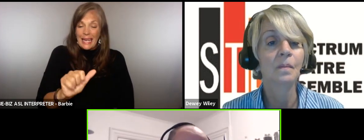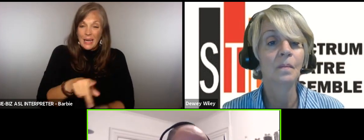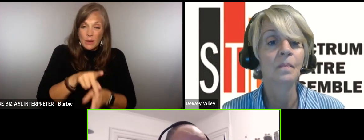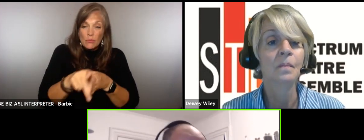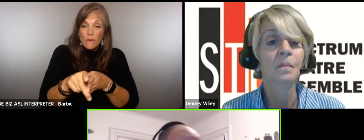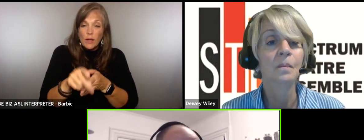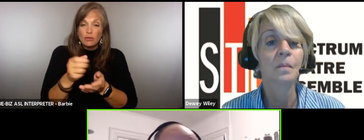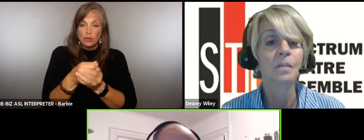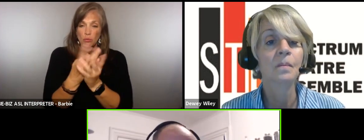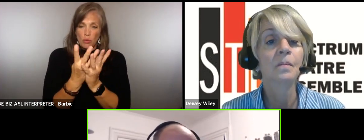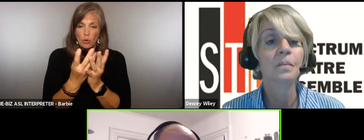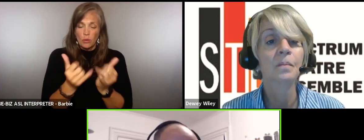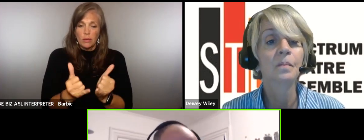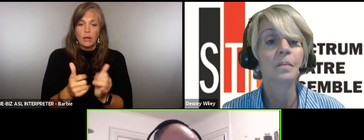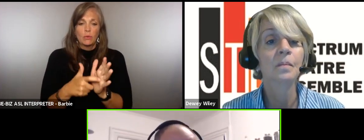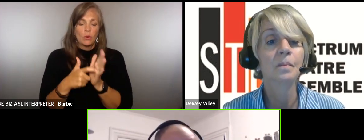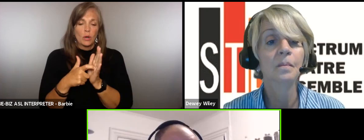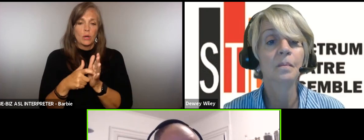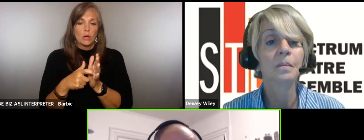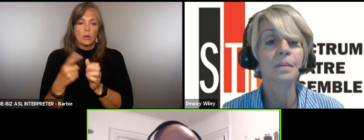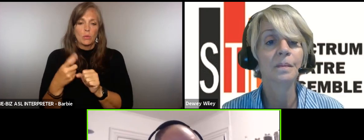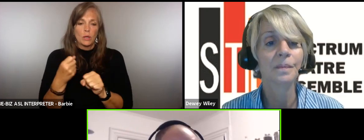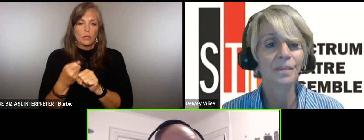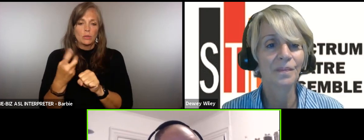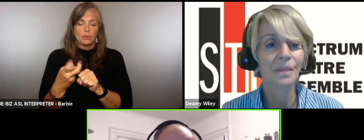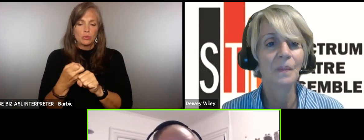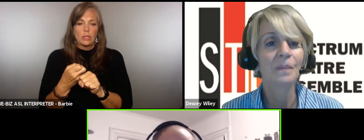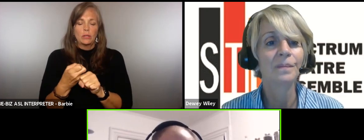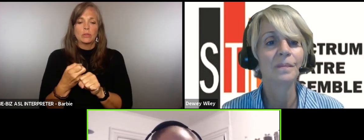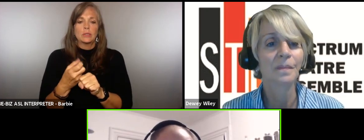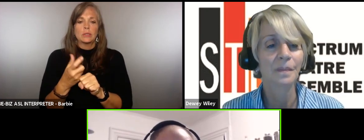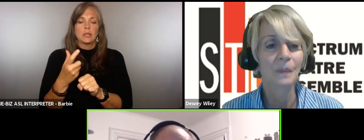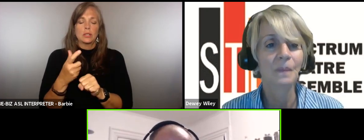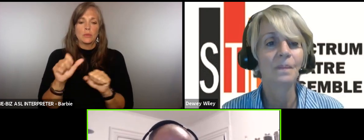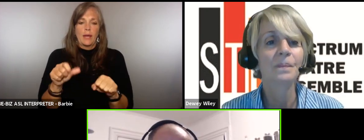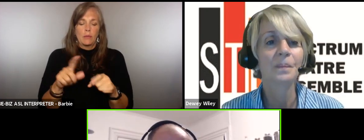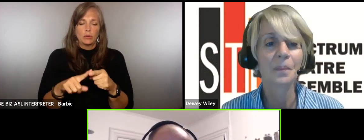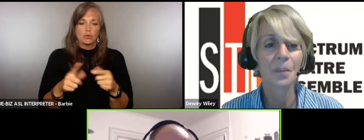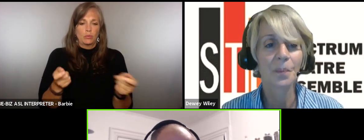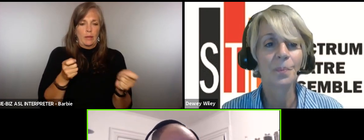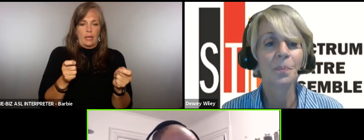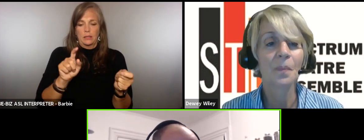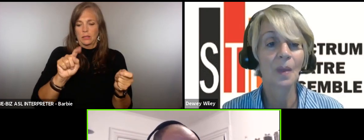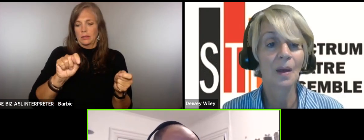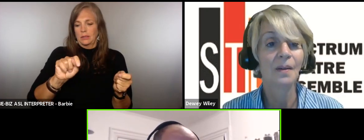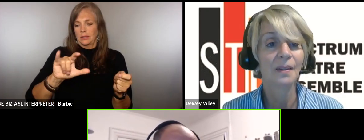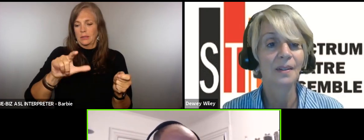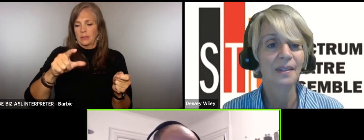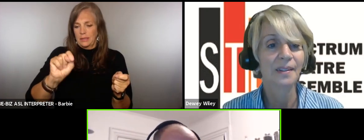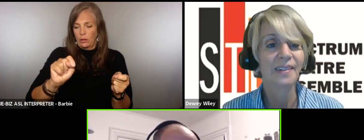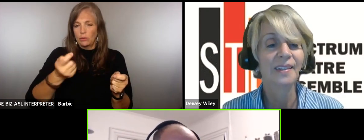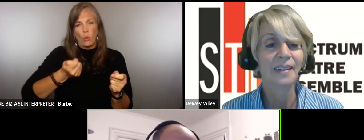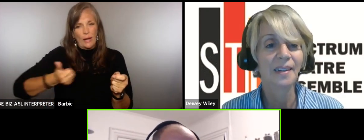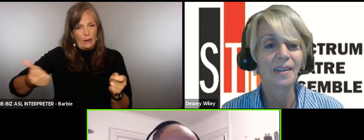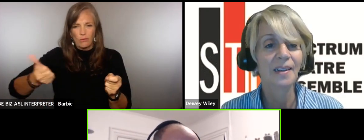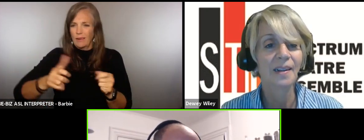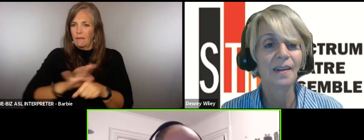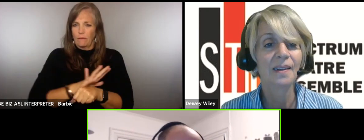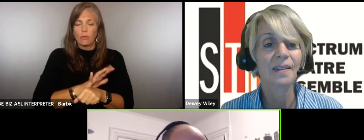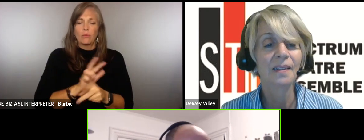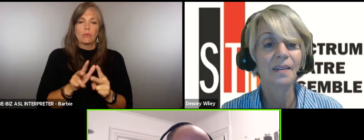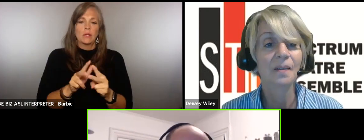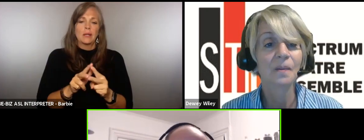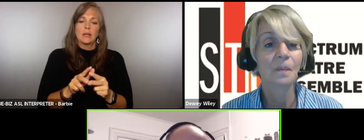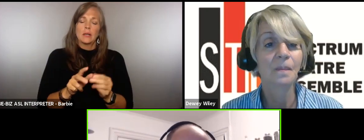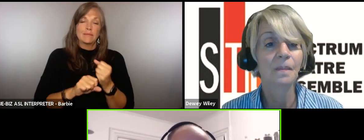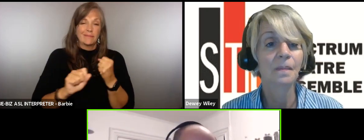it takes a few years to get rid of the concept of tilt or to really be able to manage it and it just takes a long time and but the